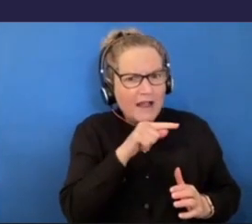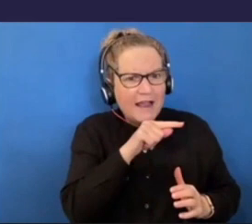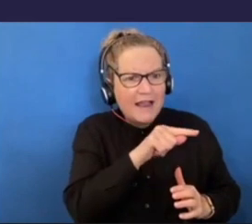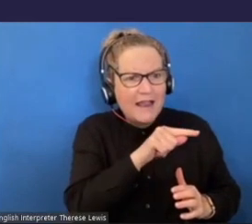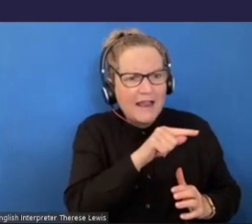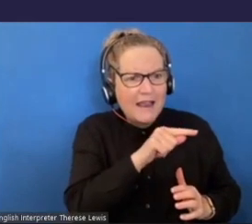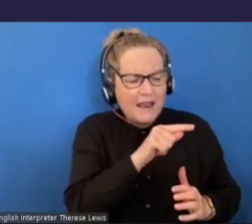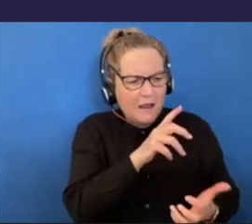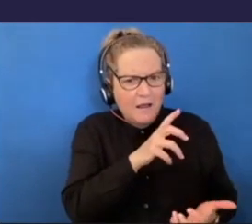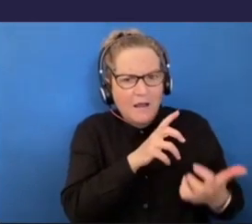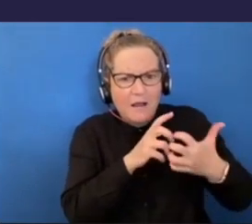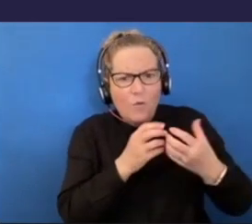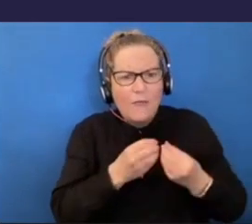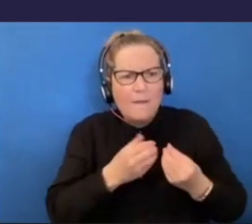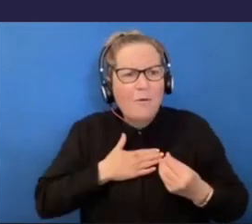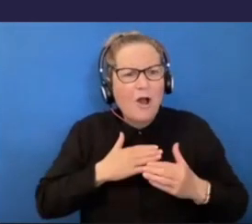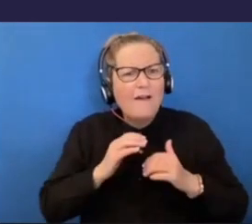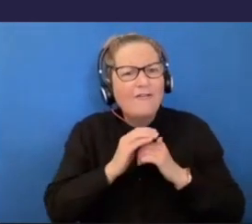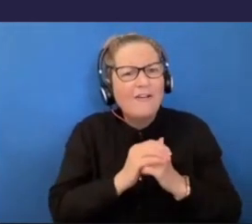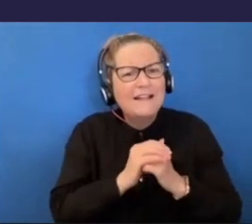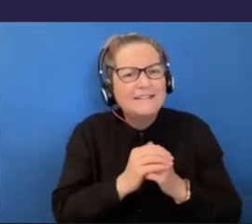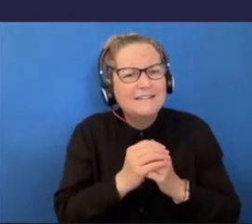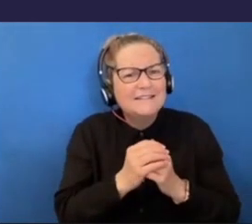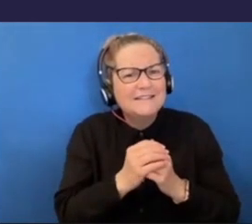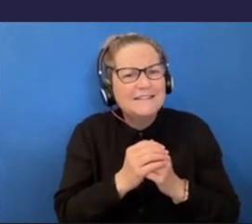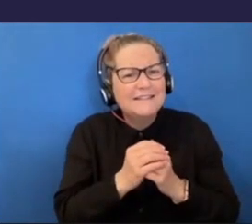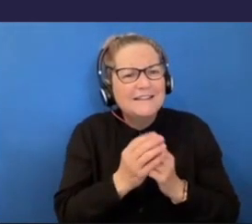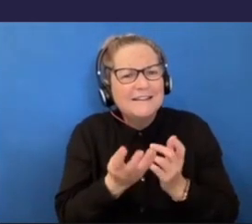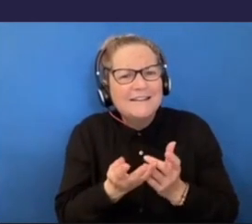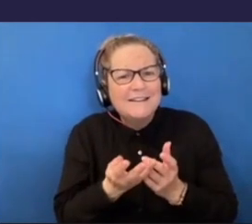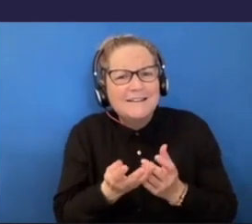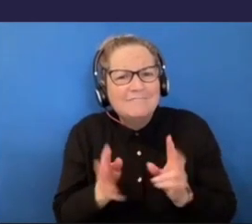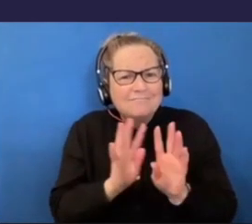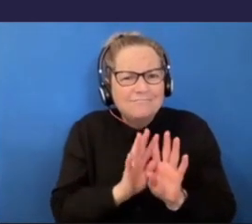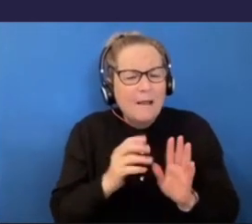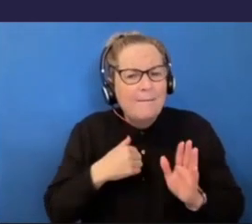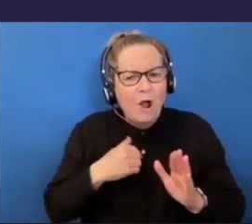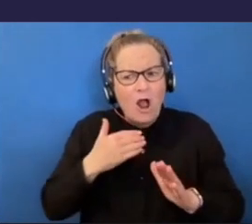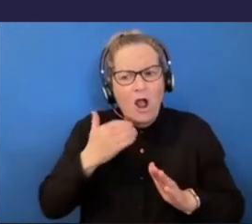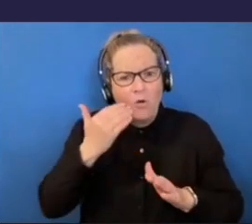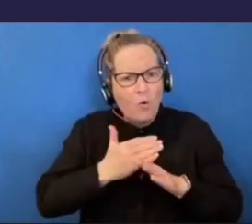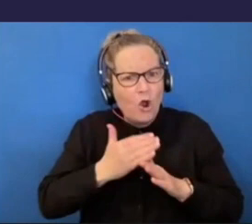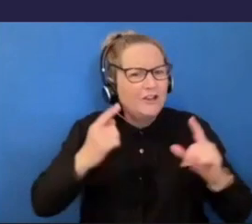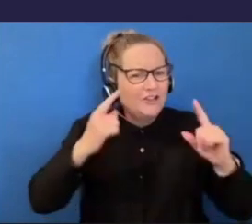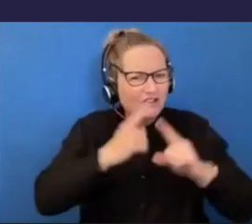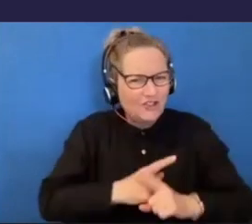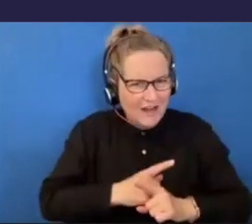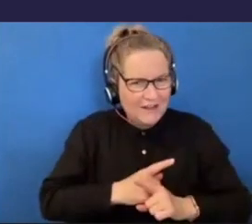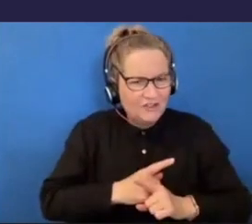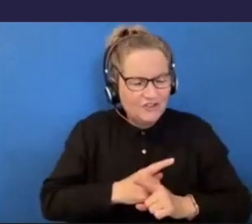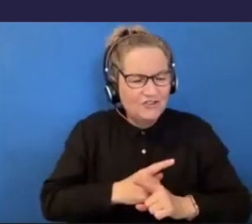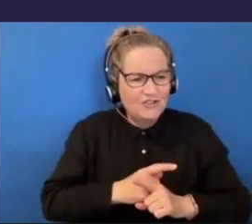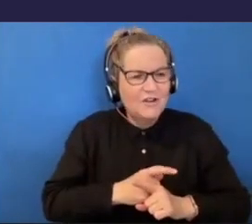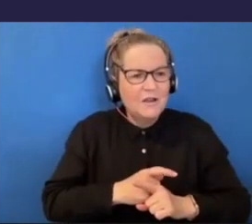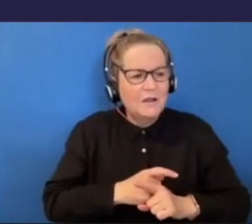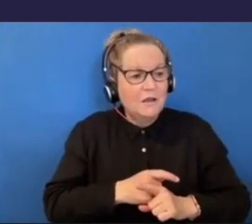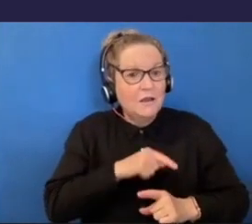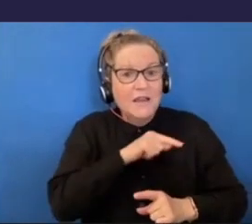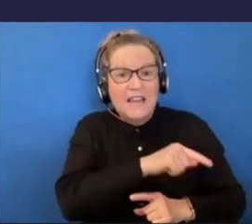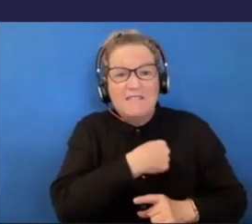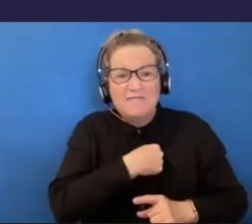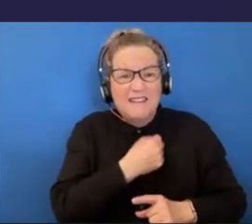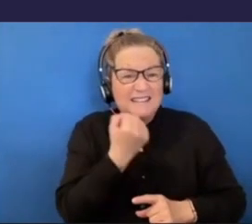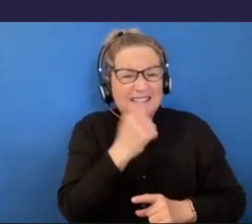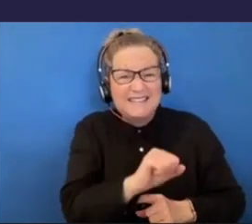with my circle of friends. And as my career went in a different direction, uh, I found Jacob and I just remained really